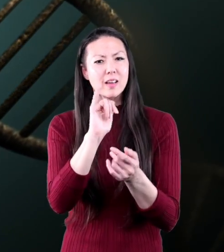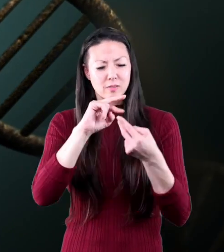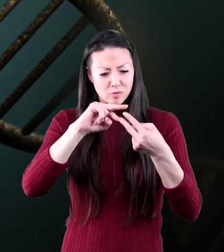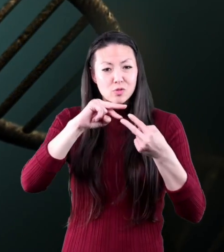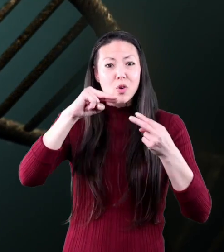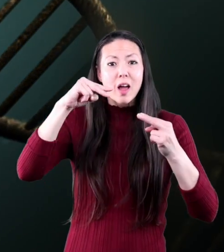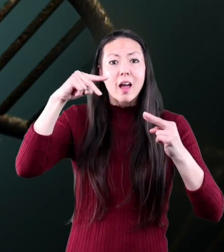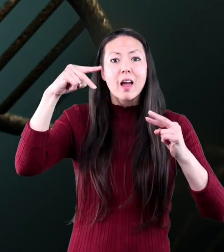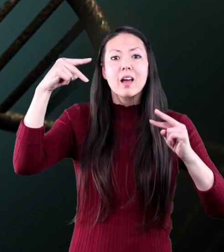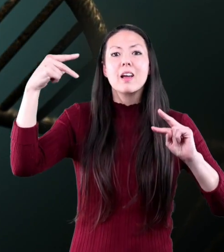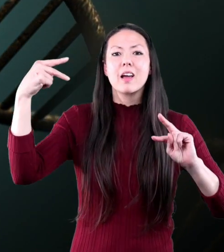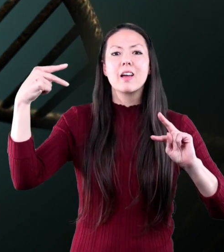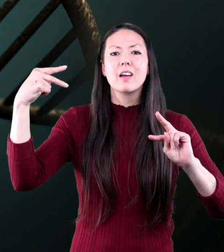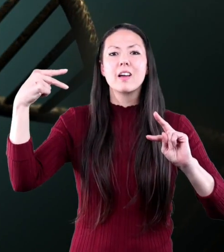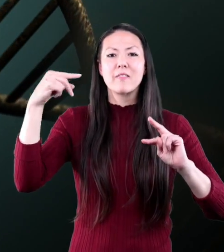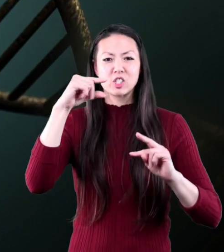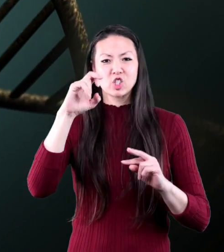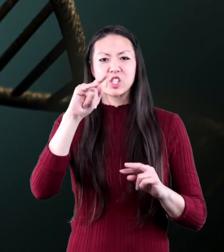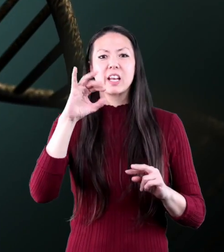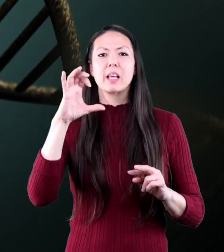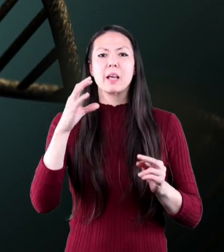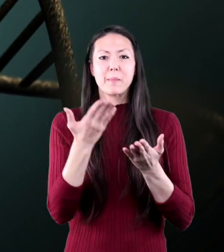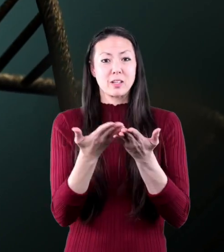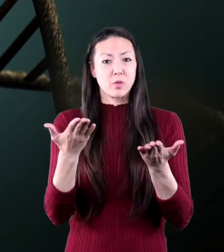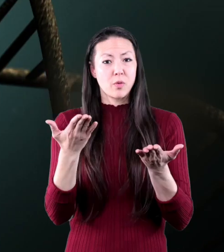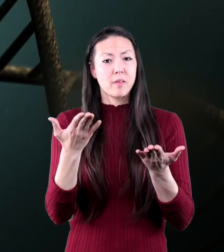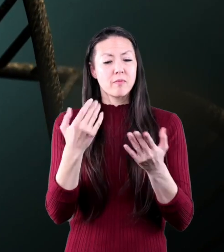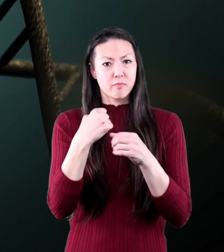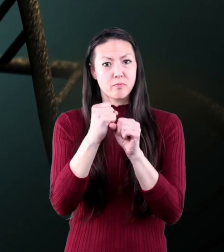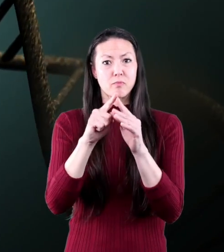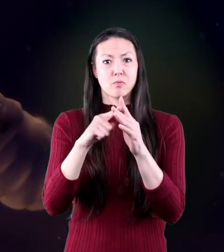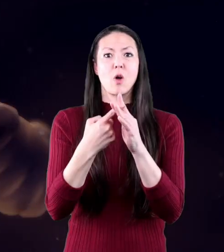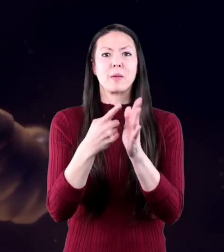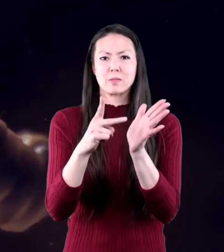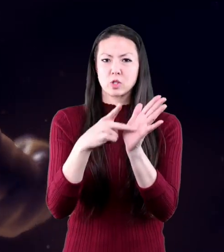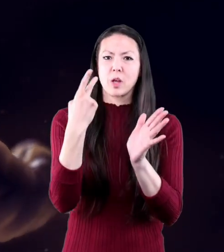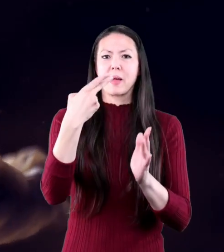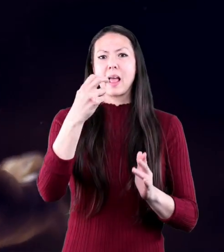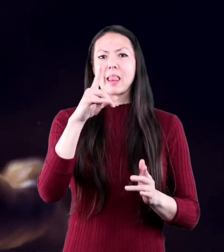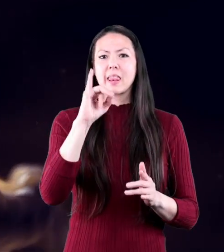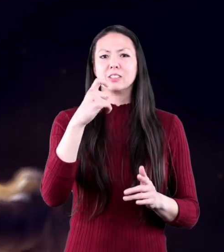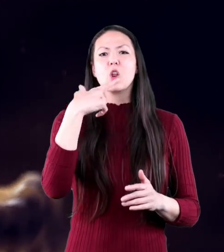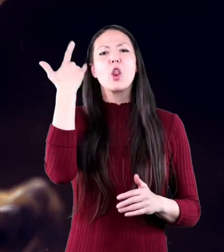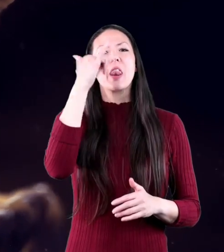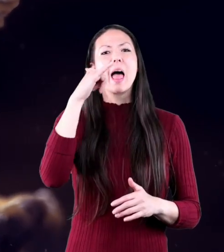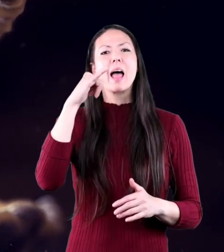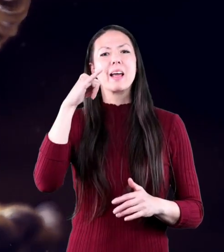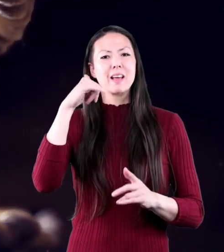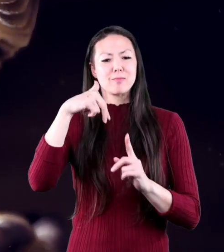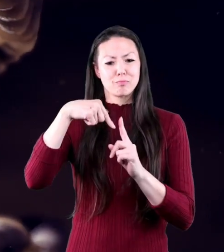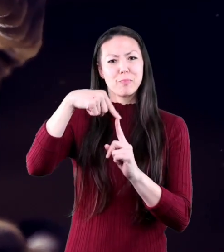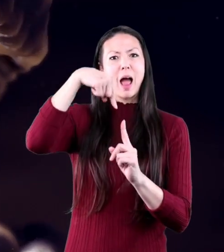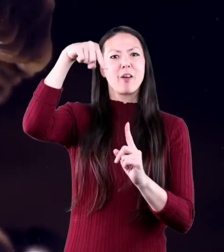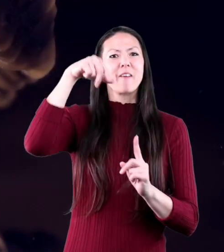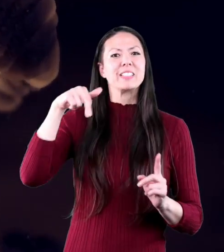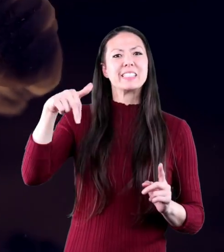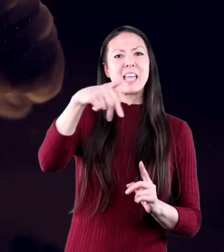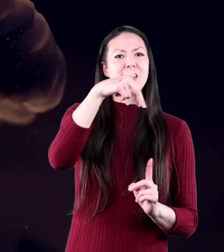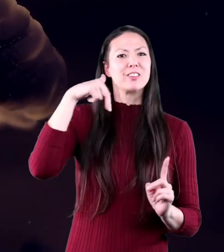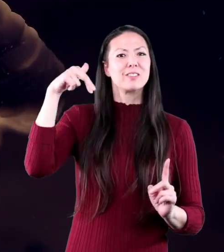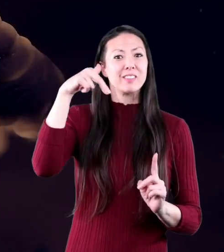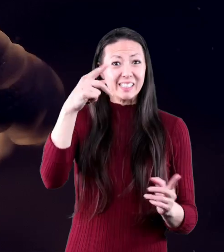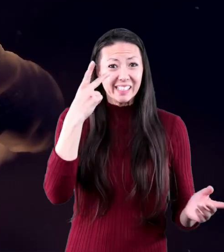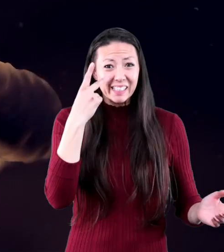Long strands connected by a genetic material to form a double helix. And kind of looks like a spiral staircase.